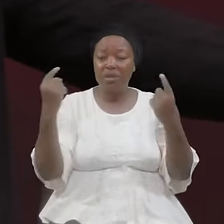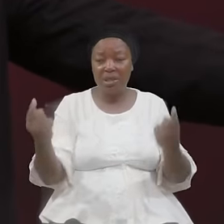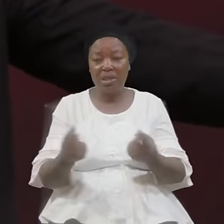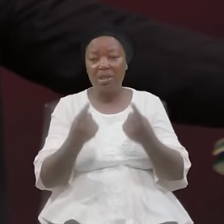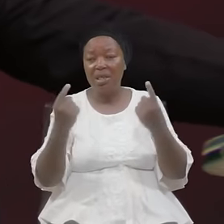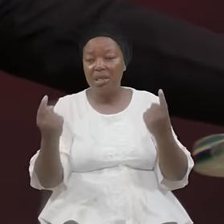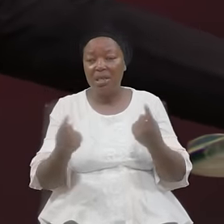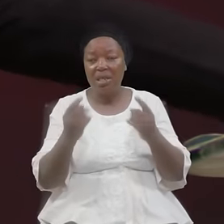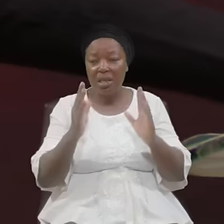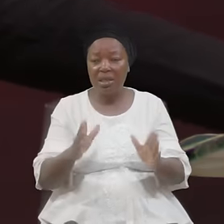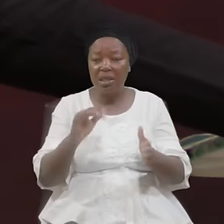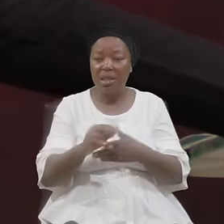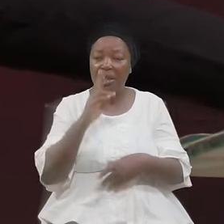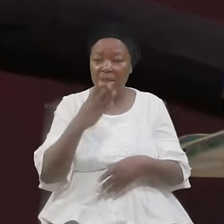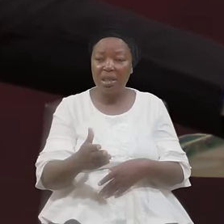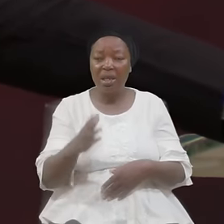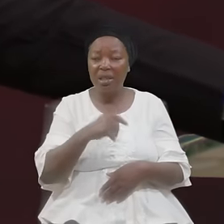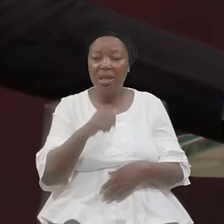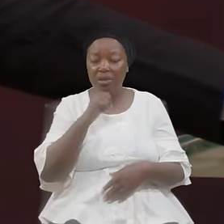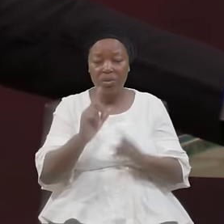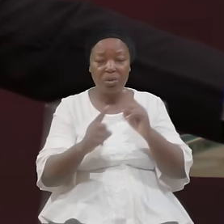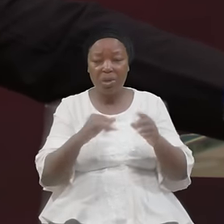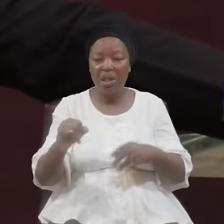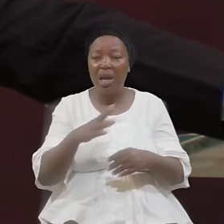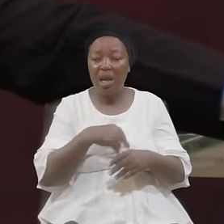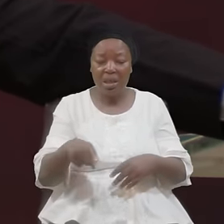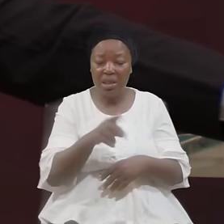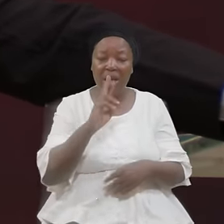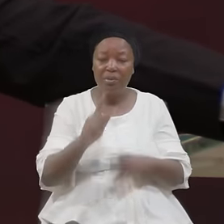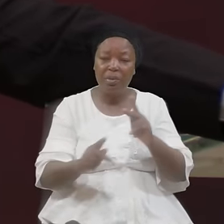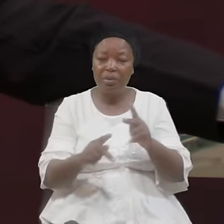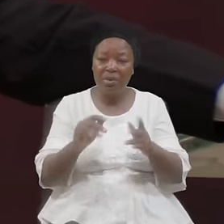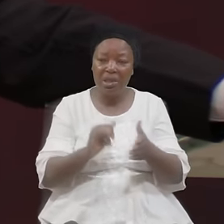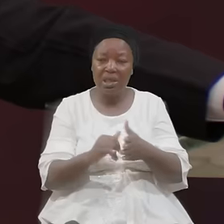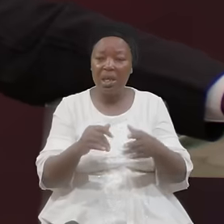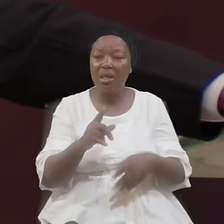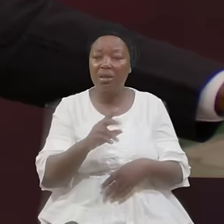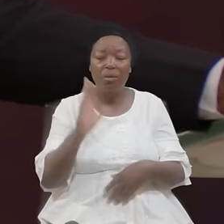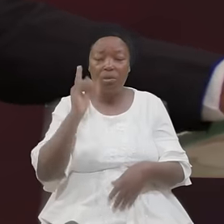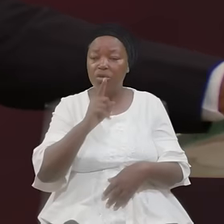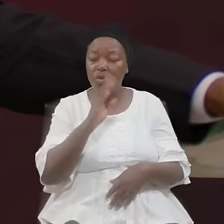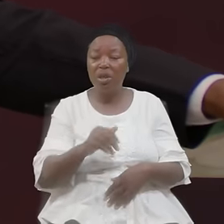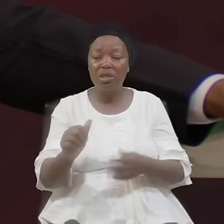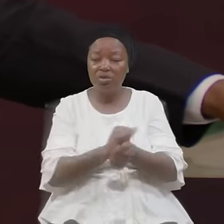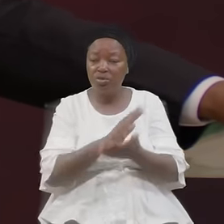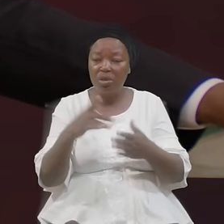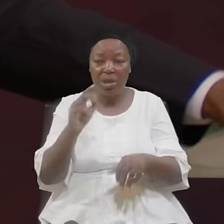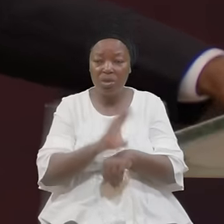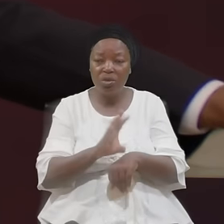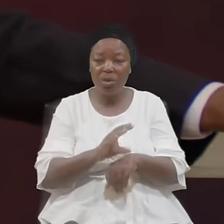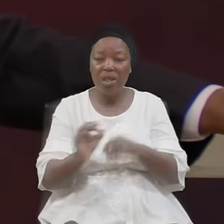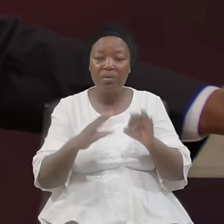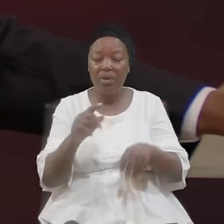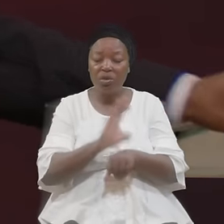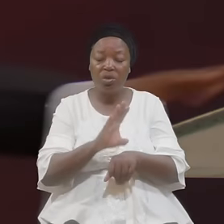And They Are Not Talking And They Are The People That Actually Will Destroy Church If The Church Can Be